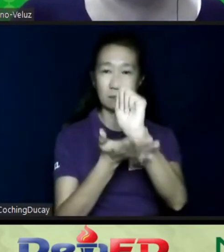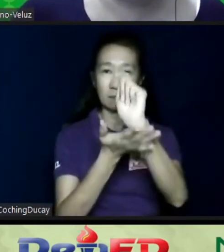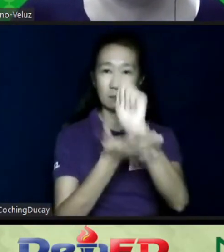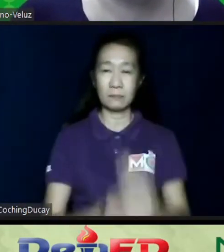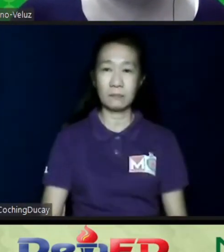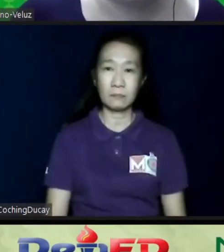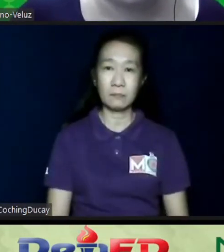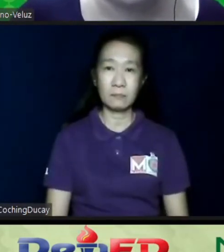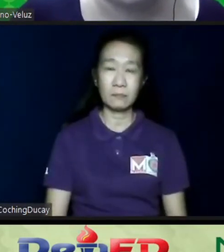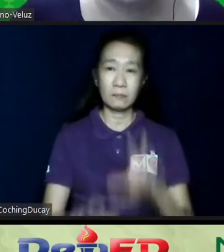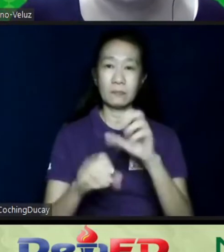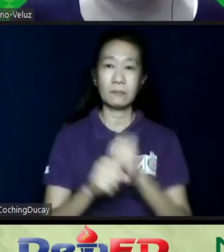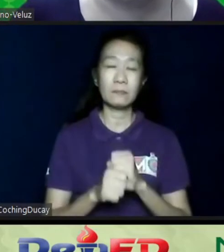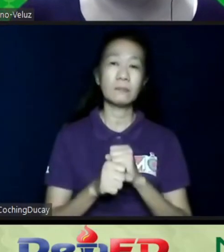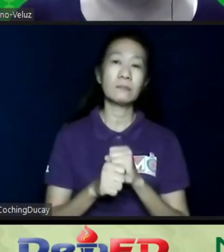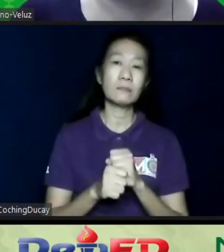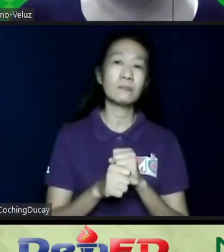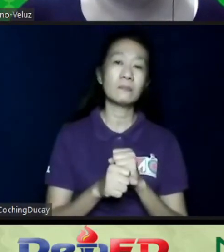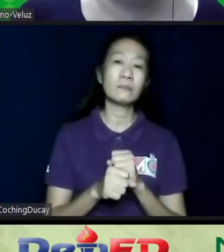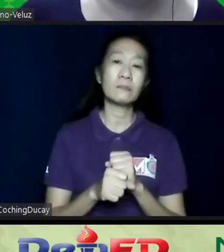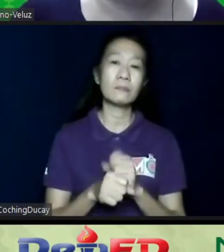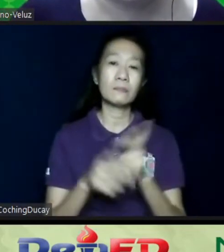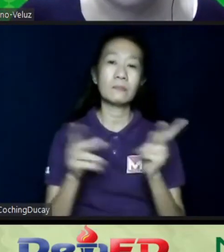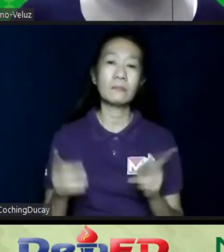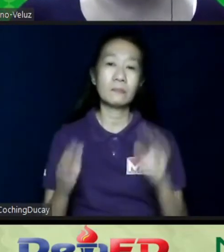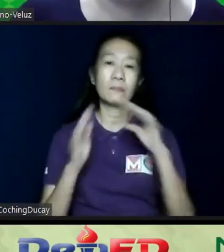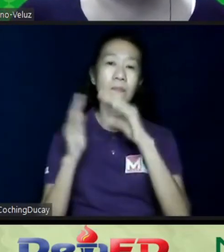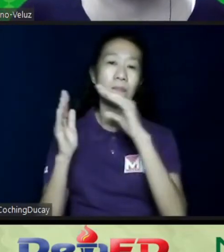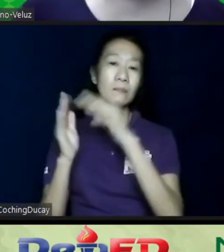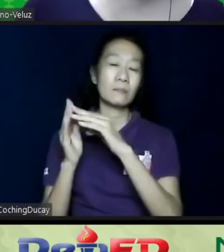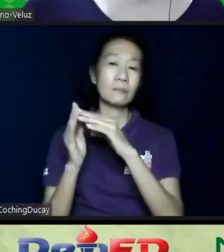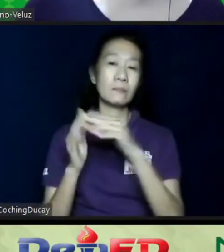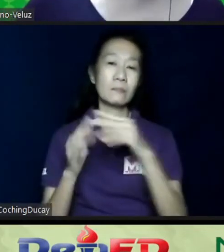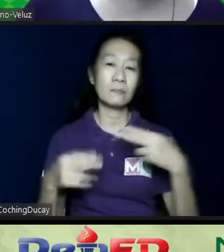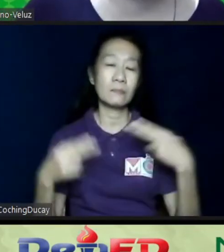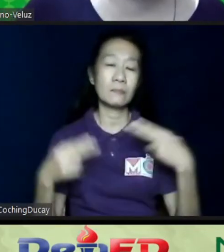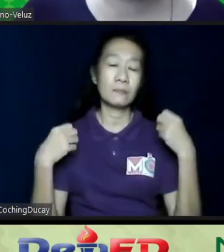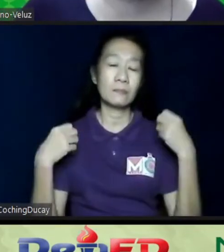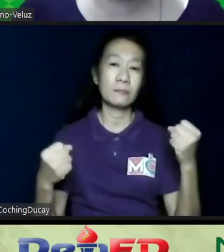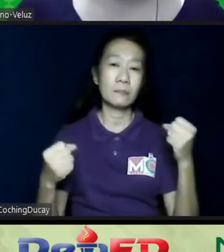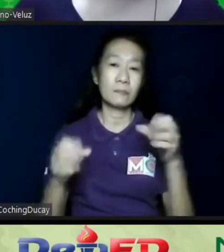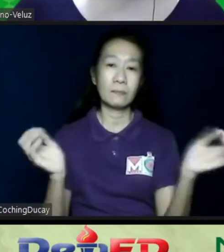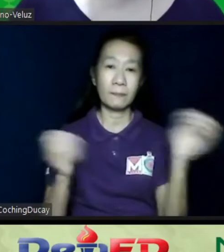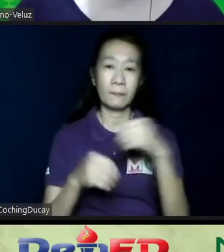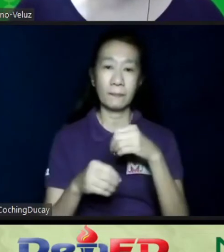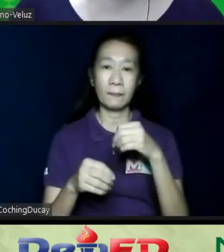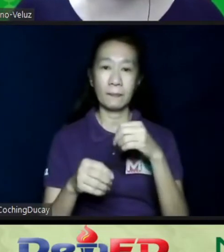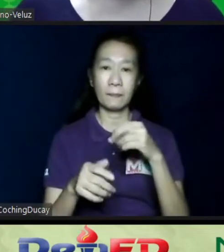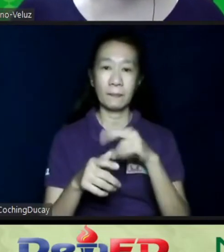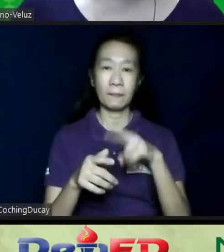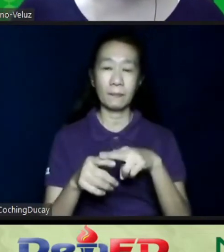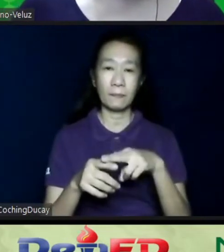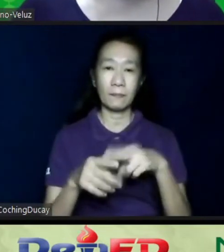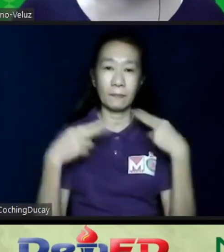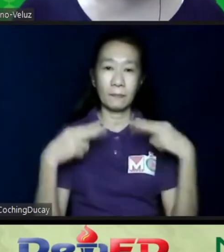getting items from the City Health Office or the CSWD for, let's say, a health